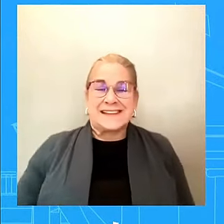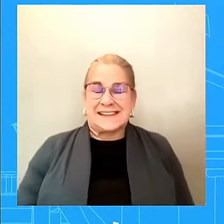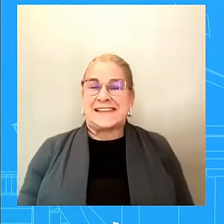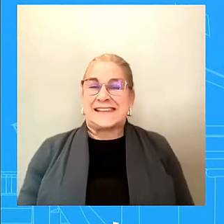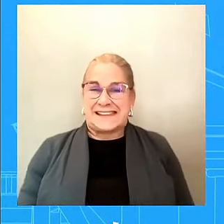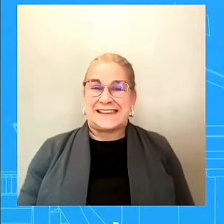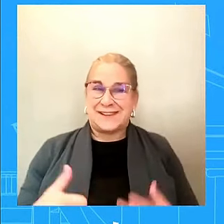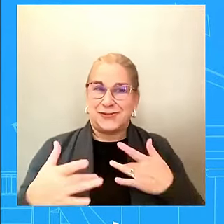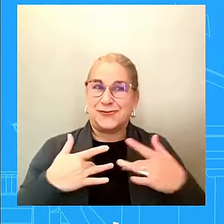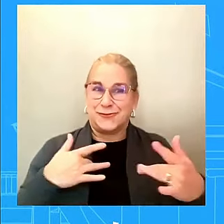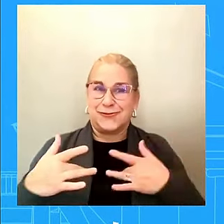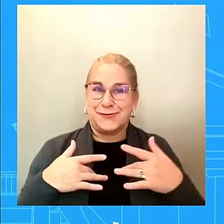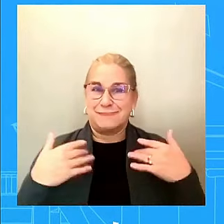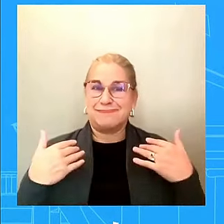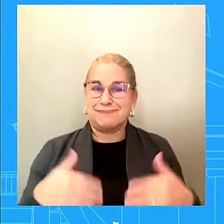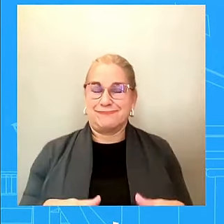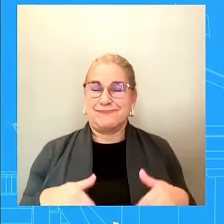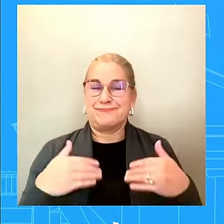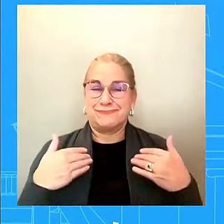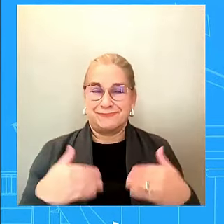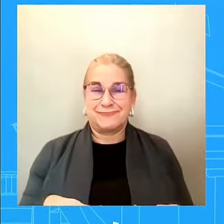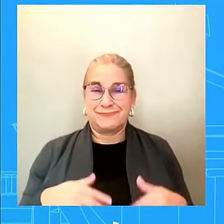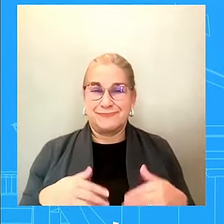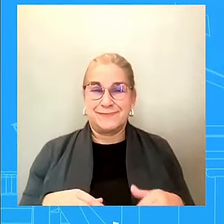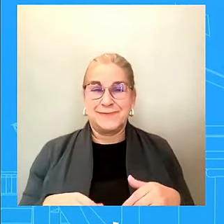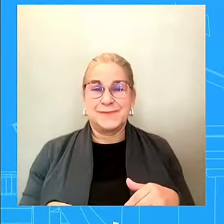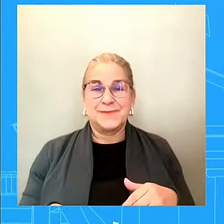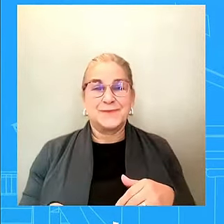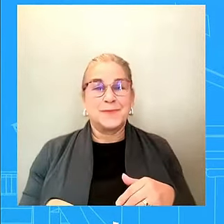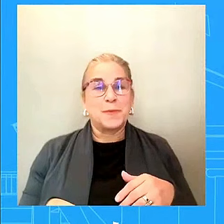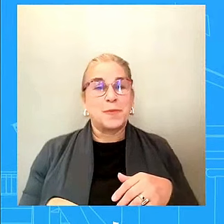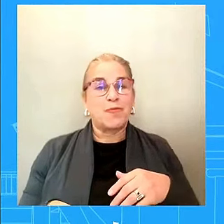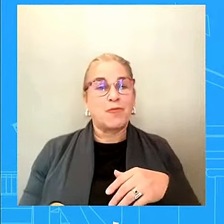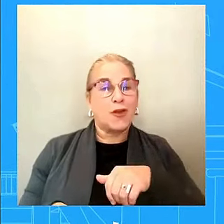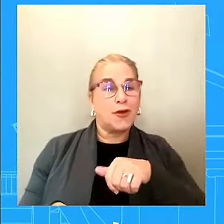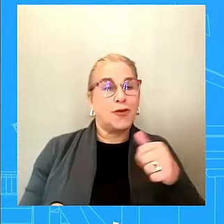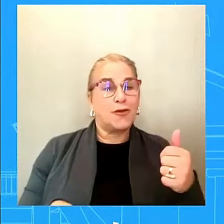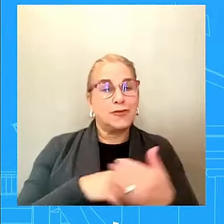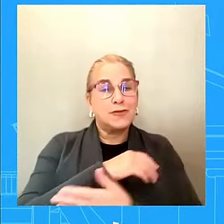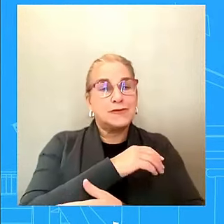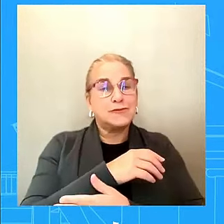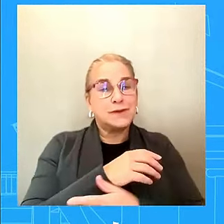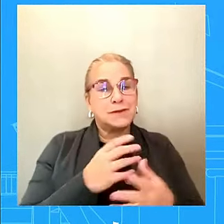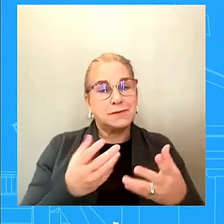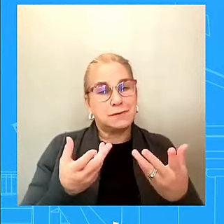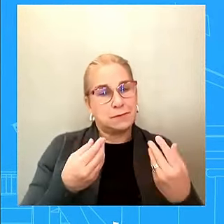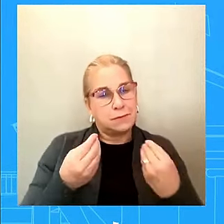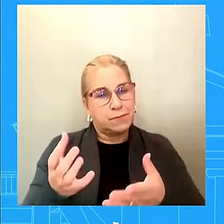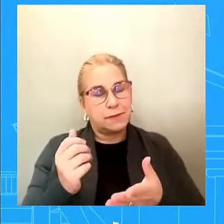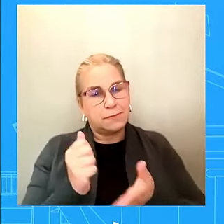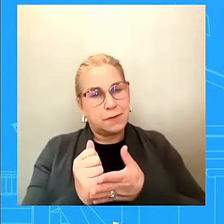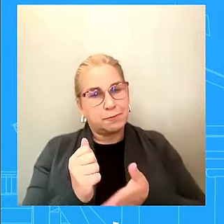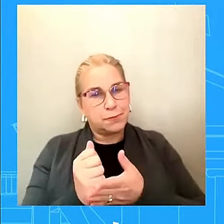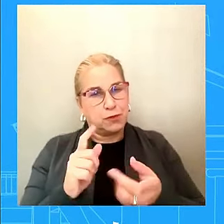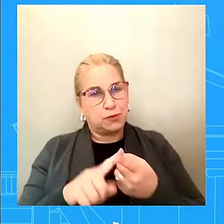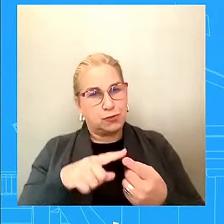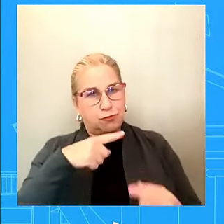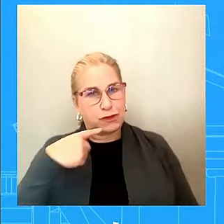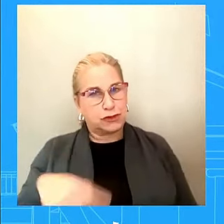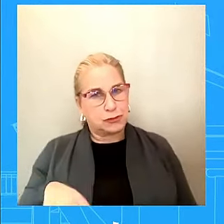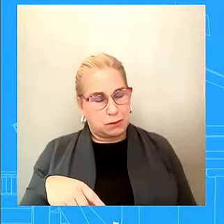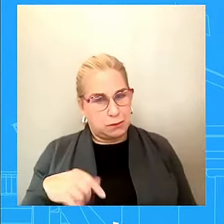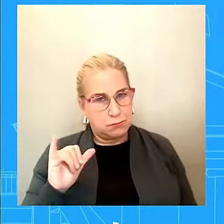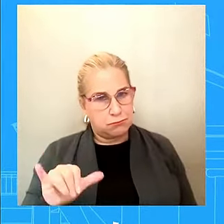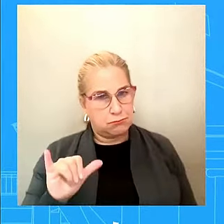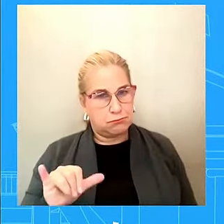other countries providing aid or assistance, uh, Russia. We've been very clear about that. Uh, this is why the president took it very